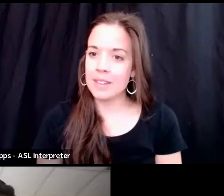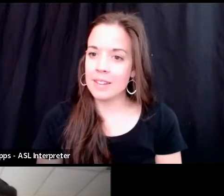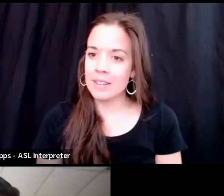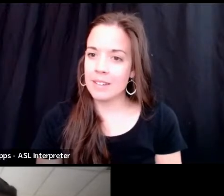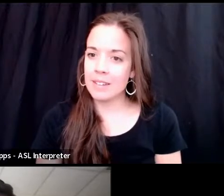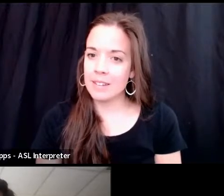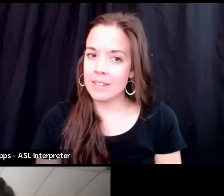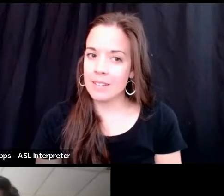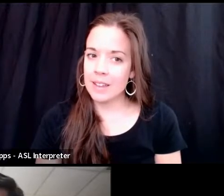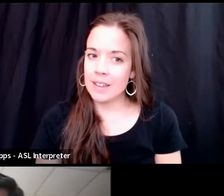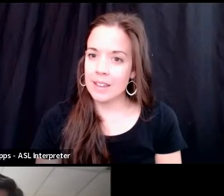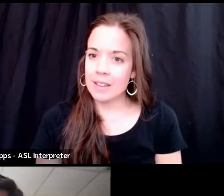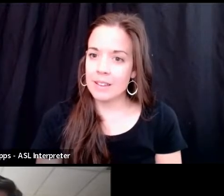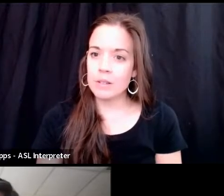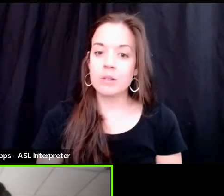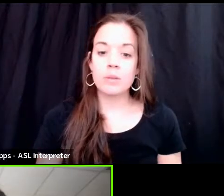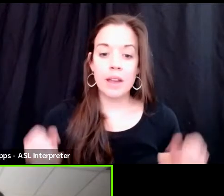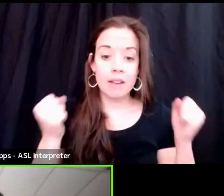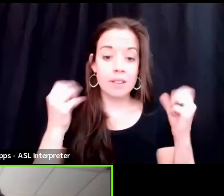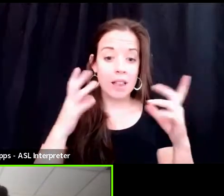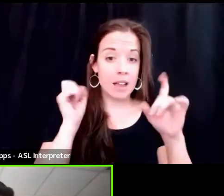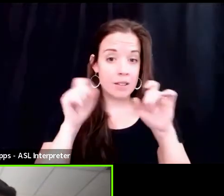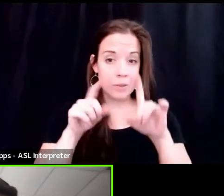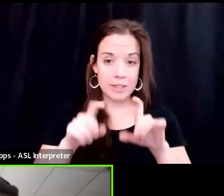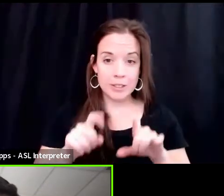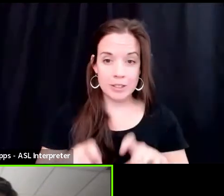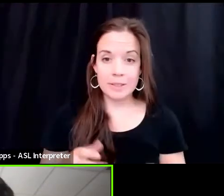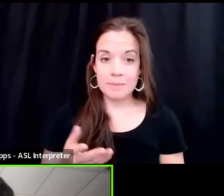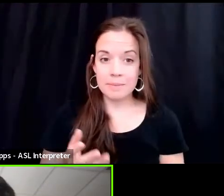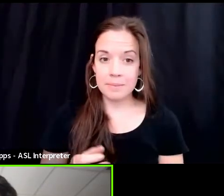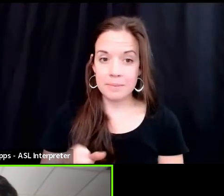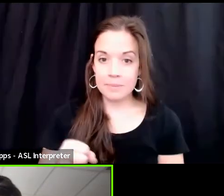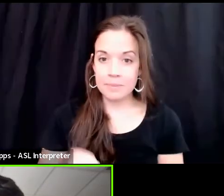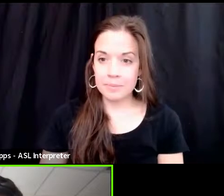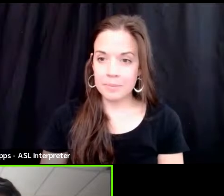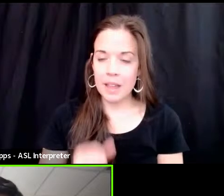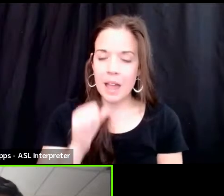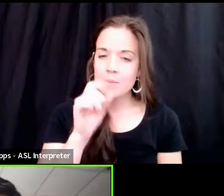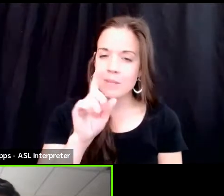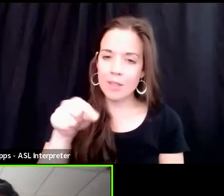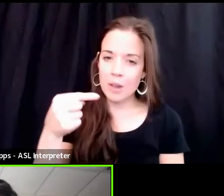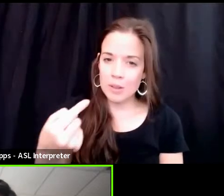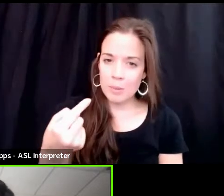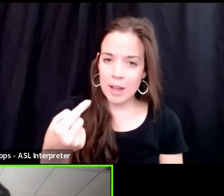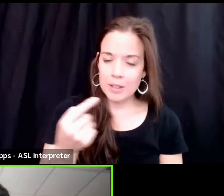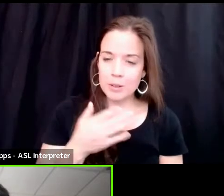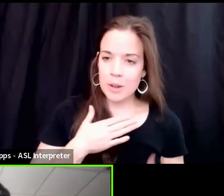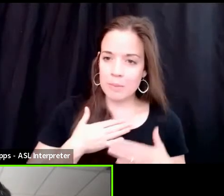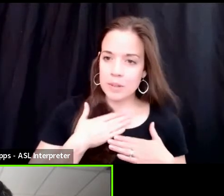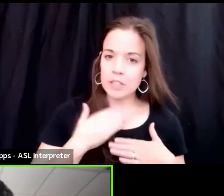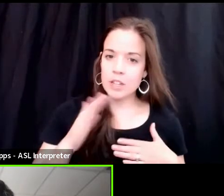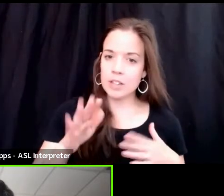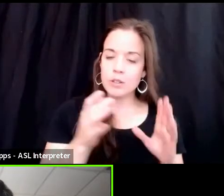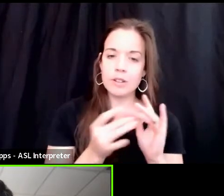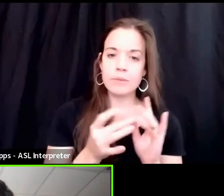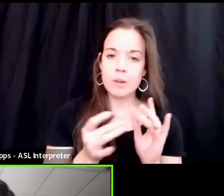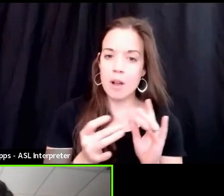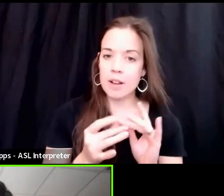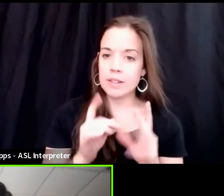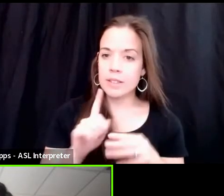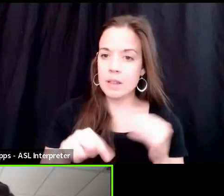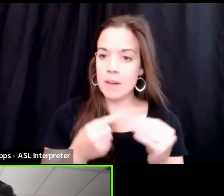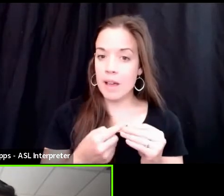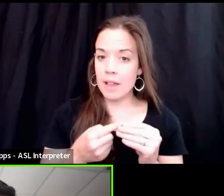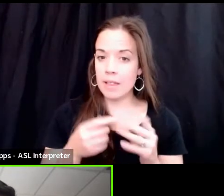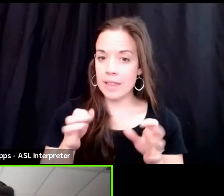We do have quite a few questions coming in. I'm sure I'm not the only one who appreciated your remarks about the hearings